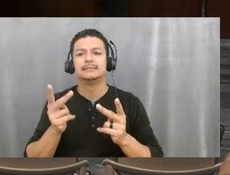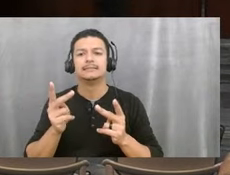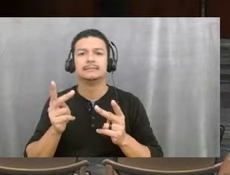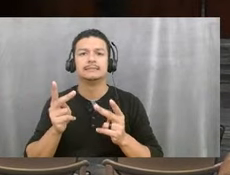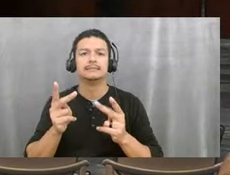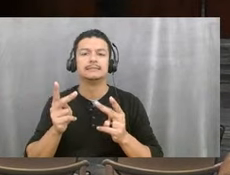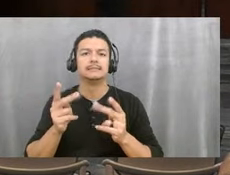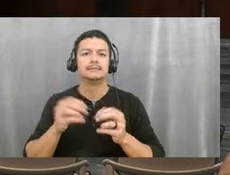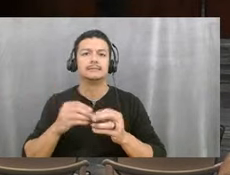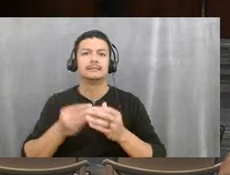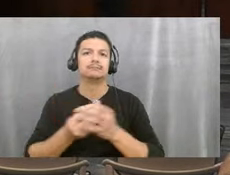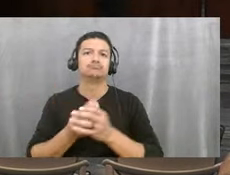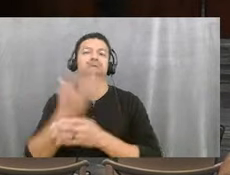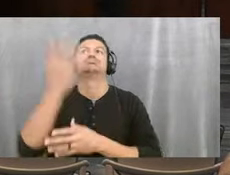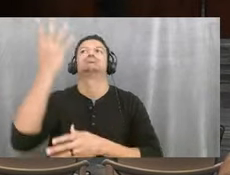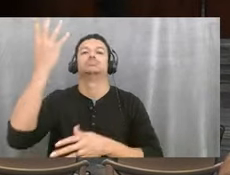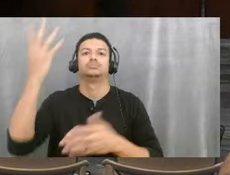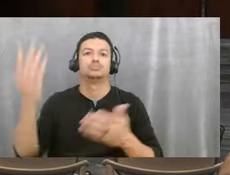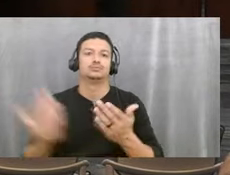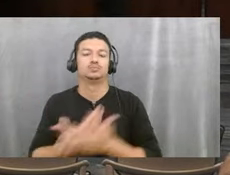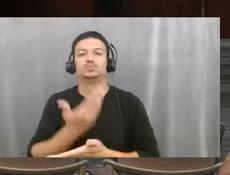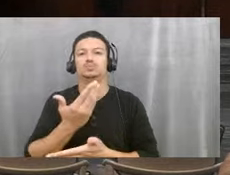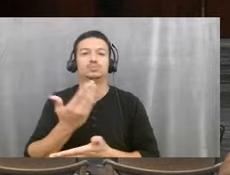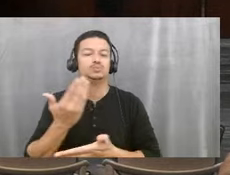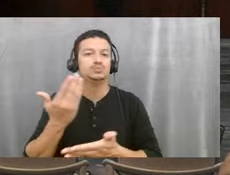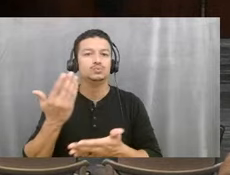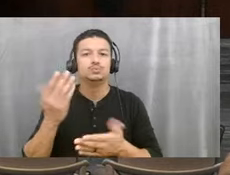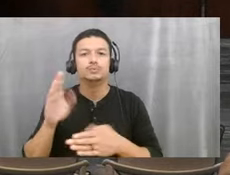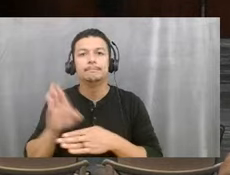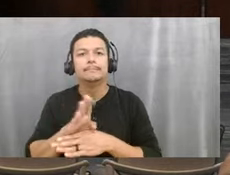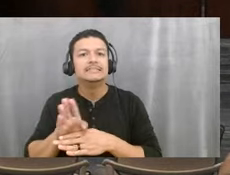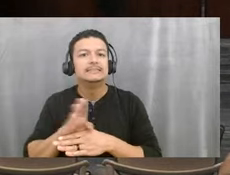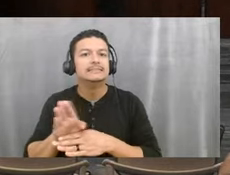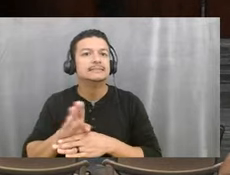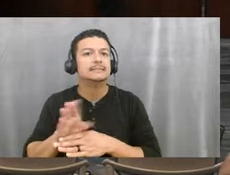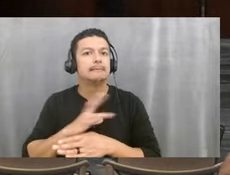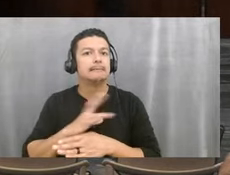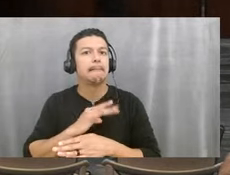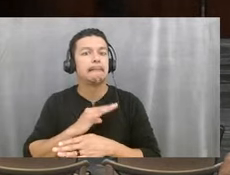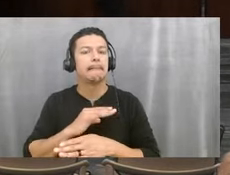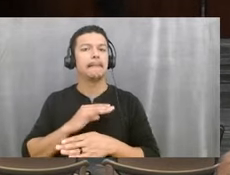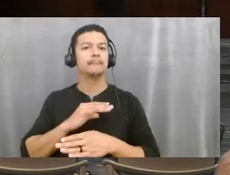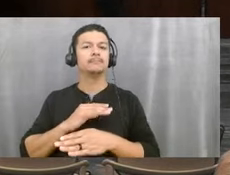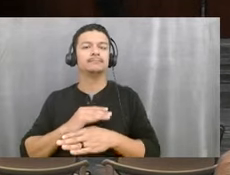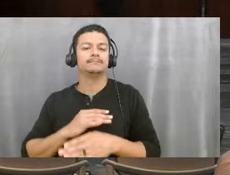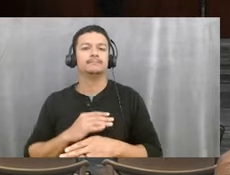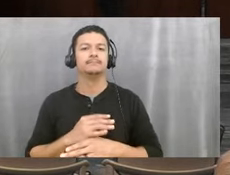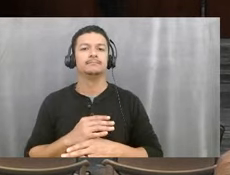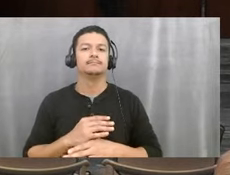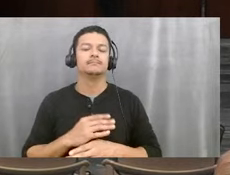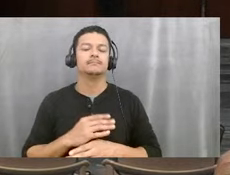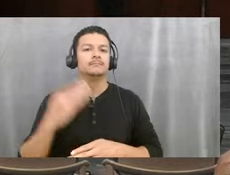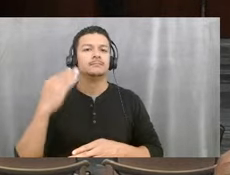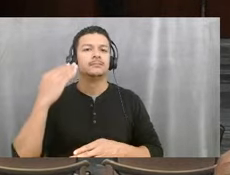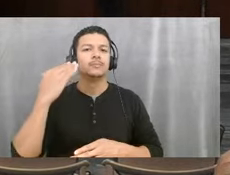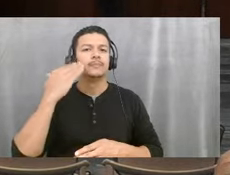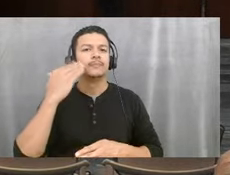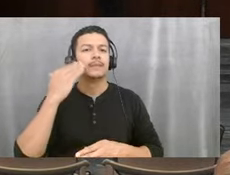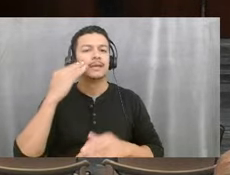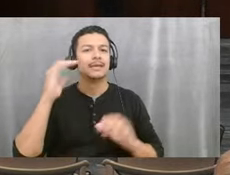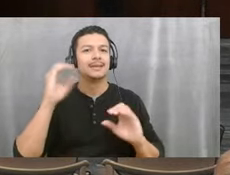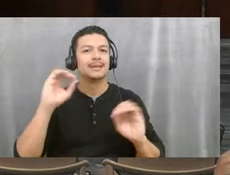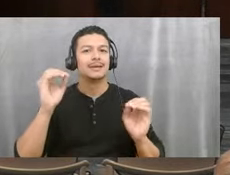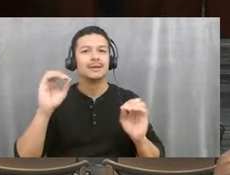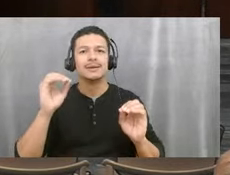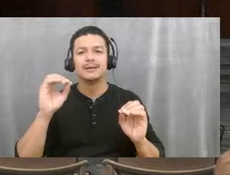new, um, businesses. I know that, um, nothing bundt cake is